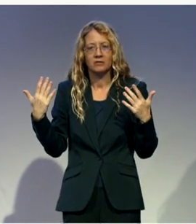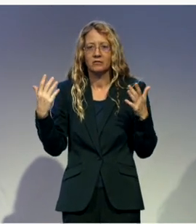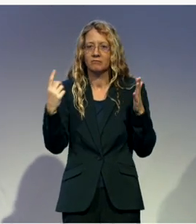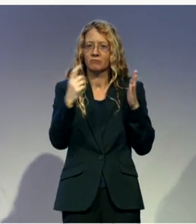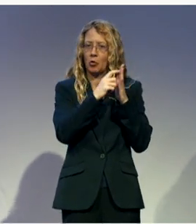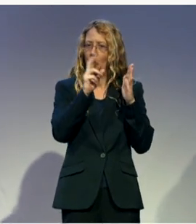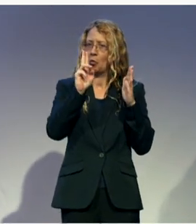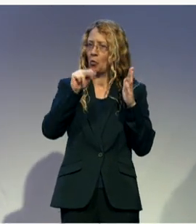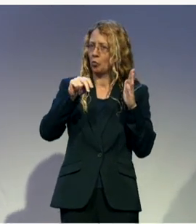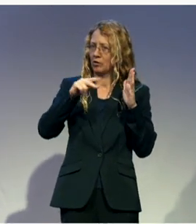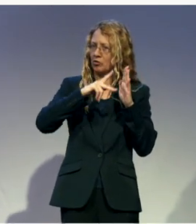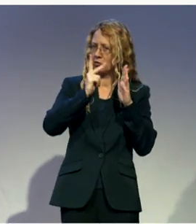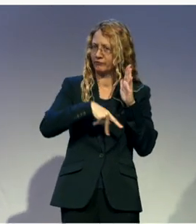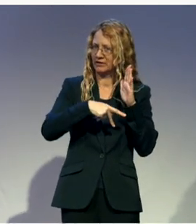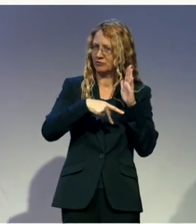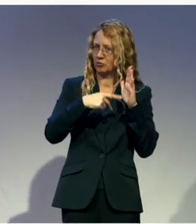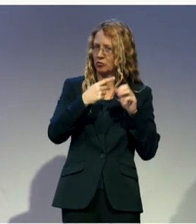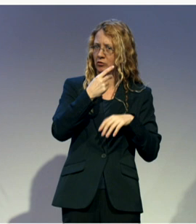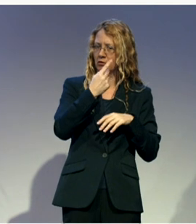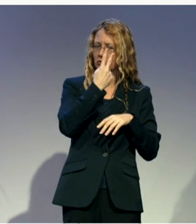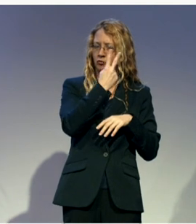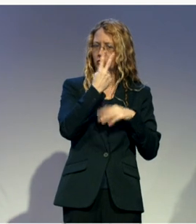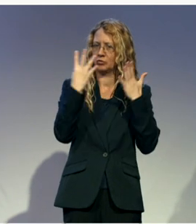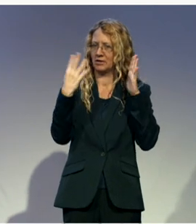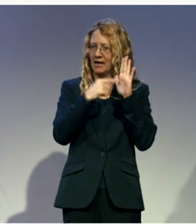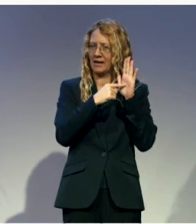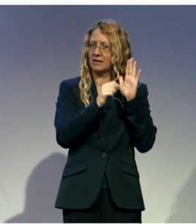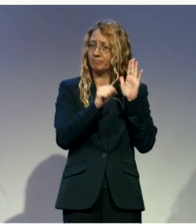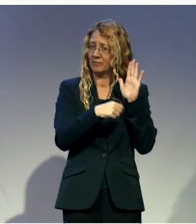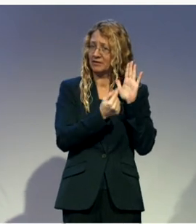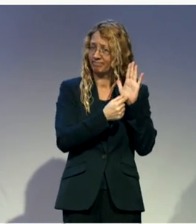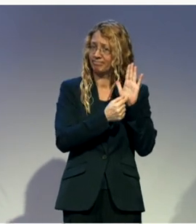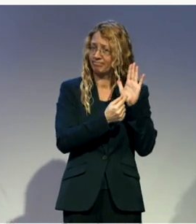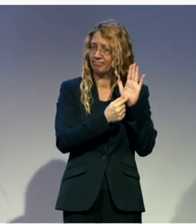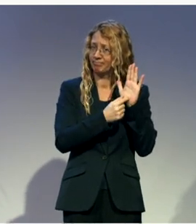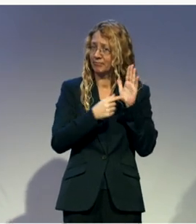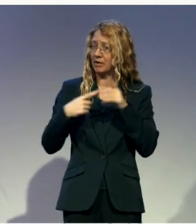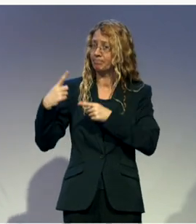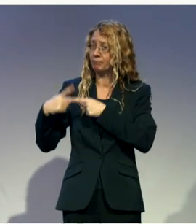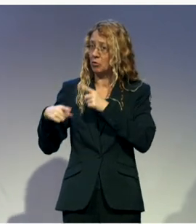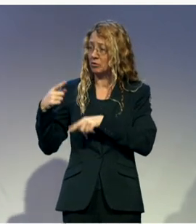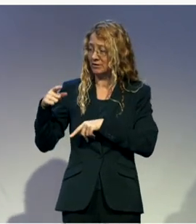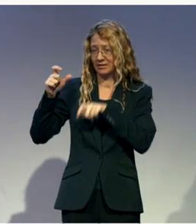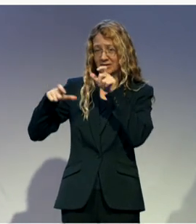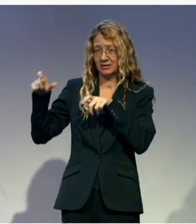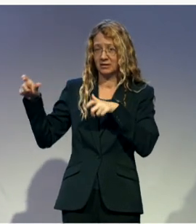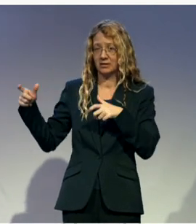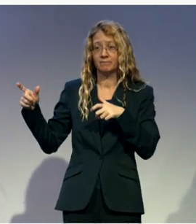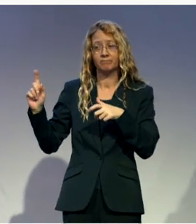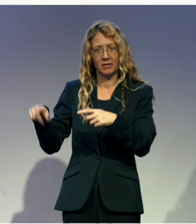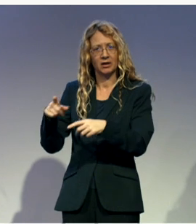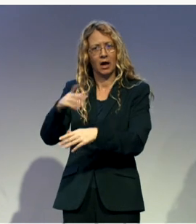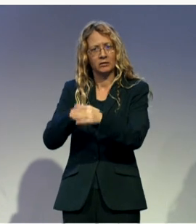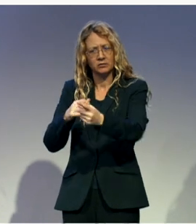that embrace people with disability within the political representation, as well as the people with disability are participating in the electoral process